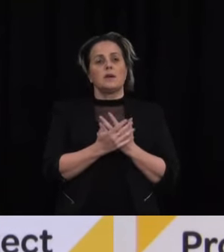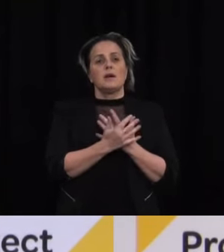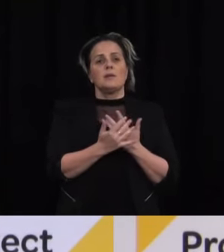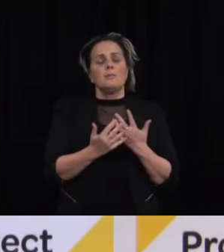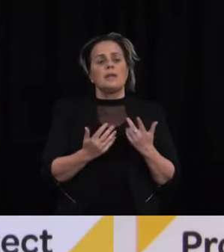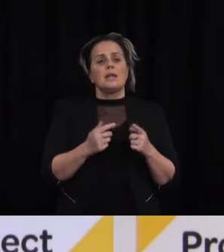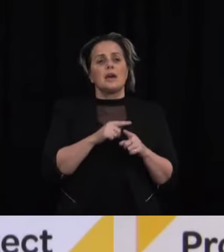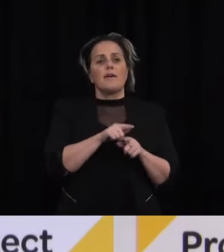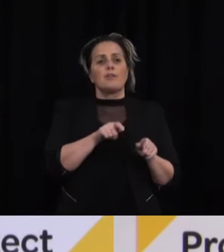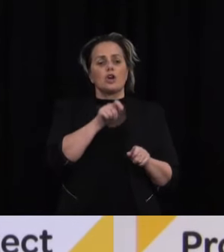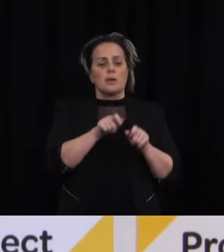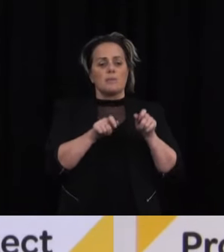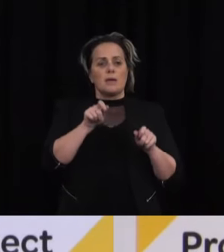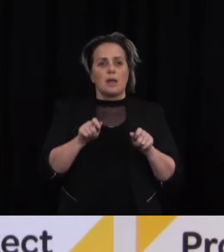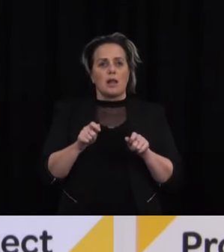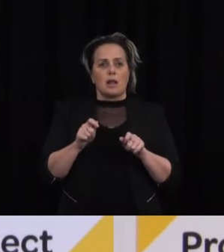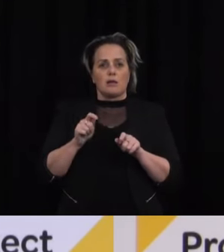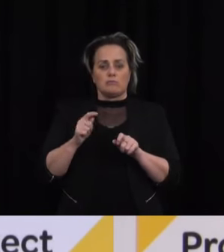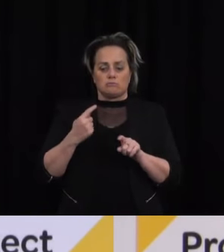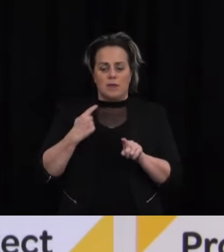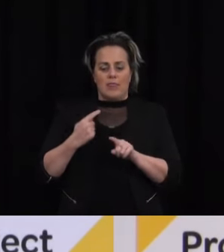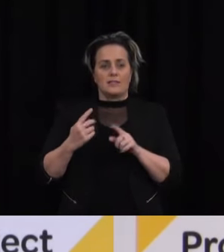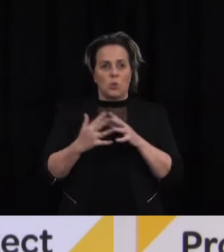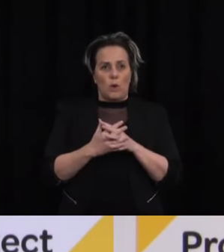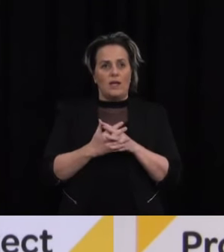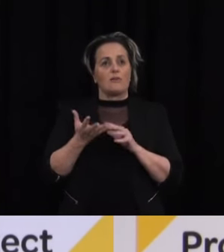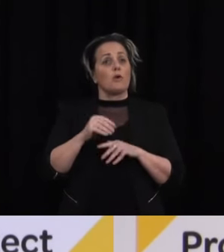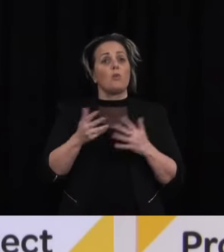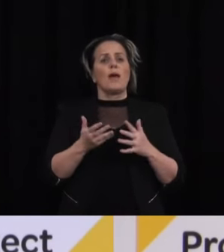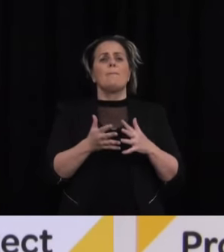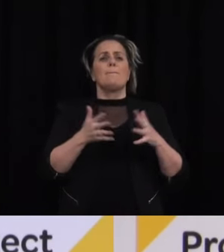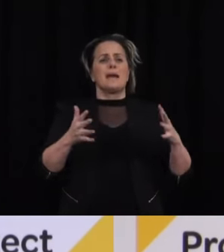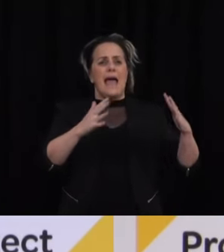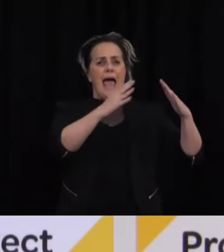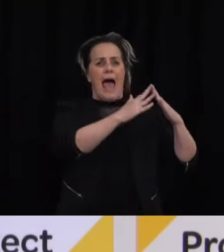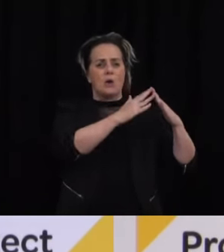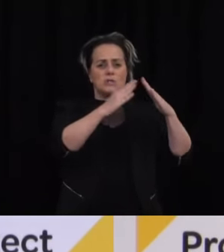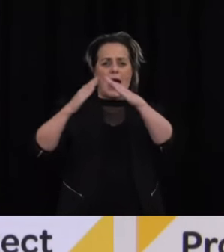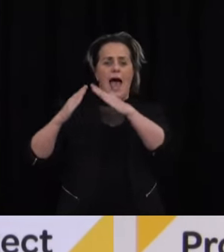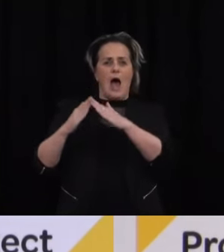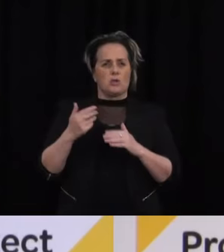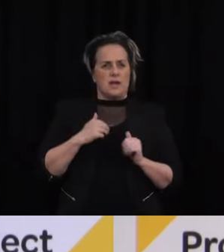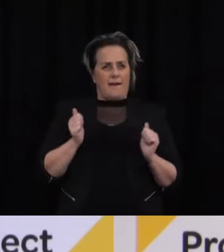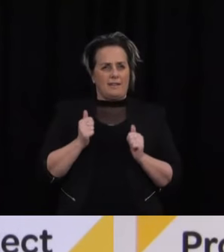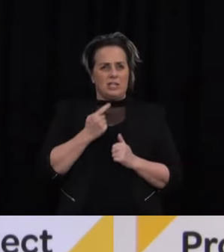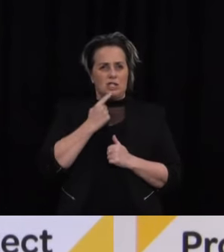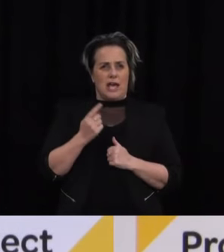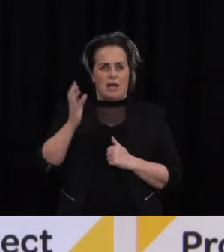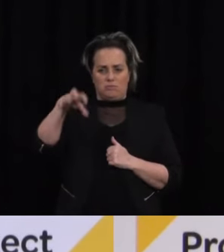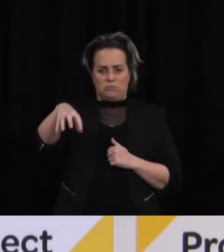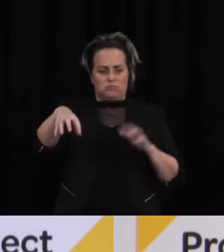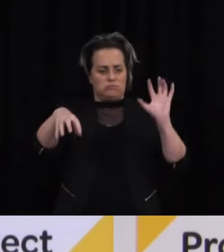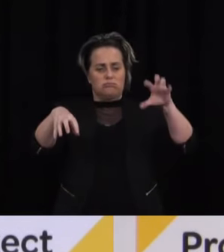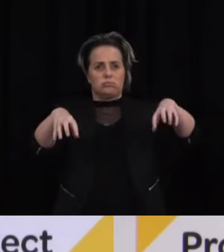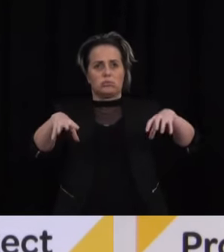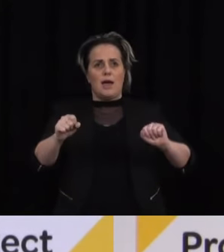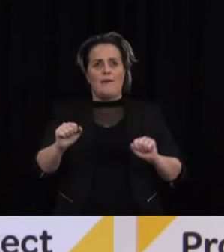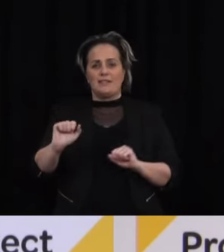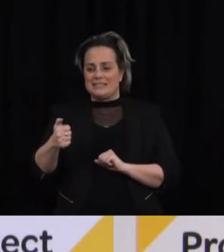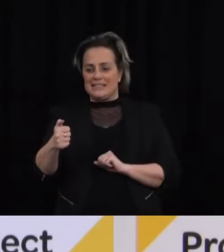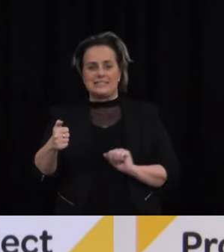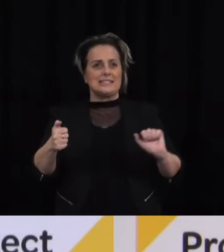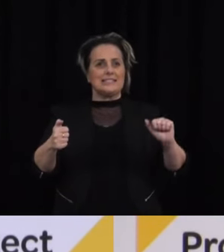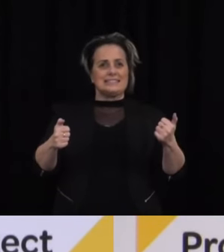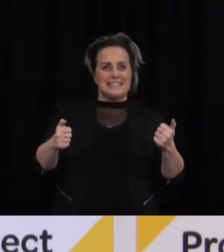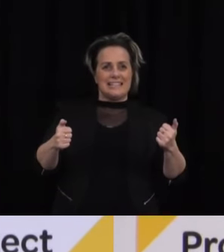over the recent week have been in large households and I talked about two households here where there are six other family members